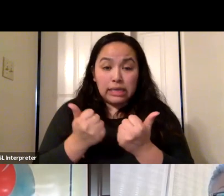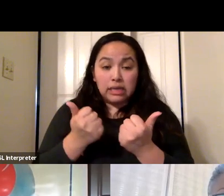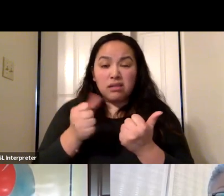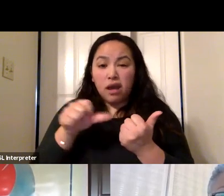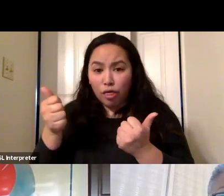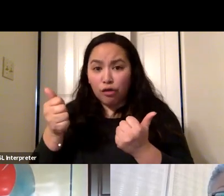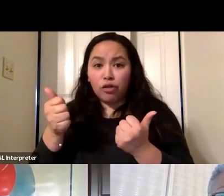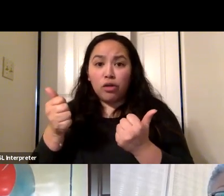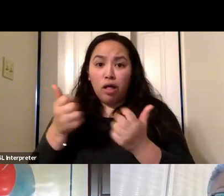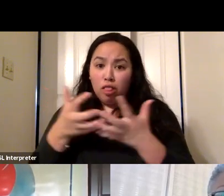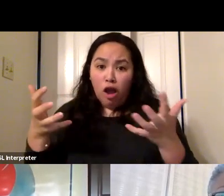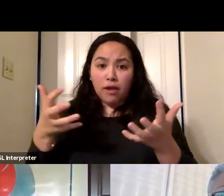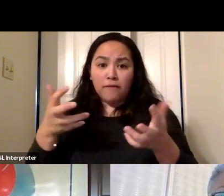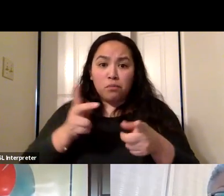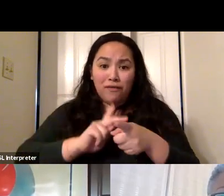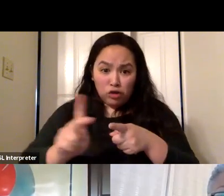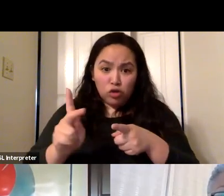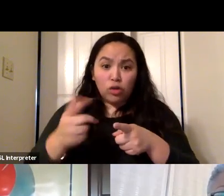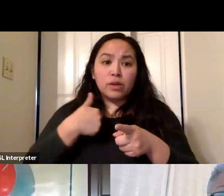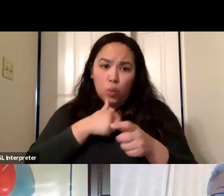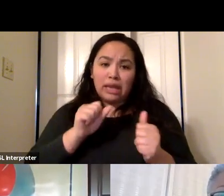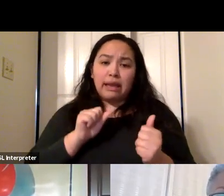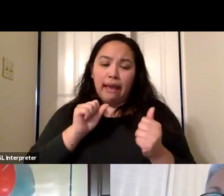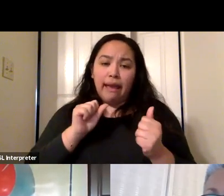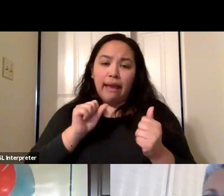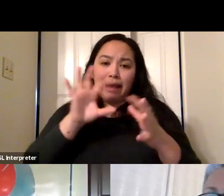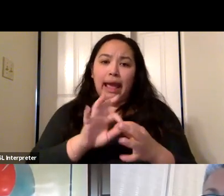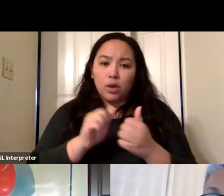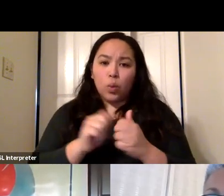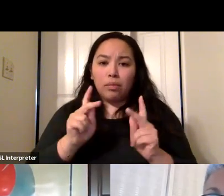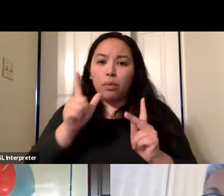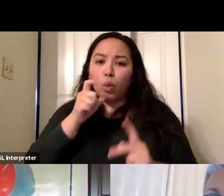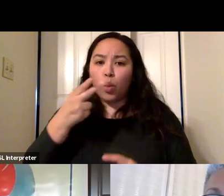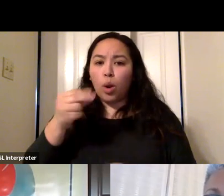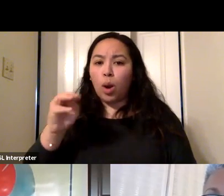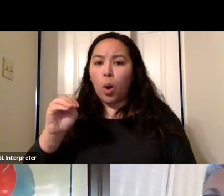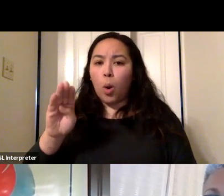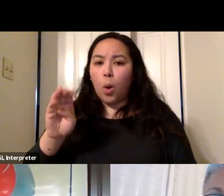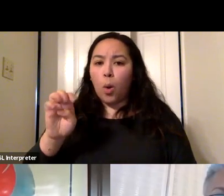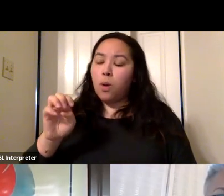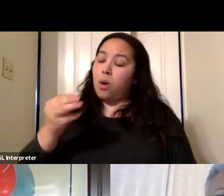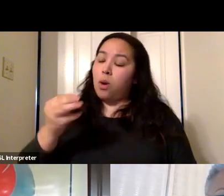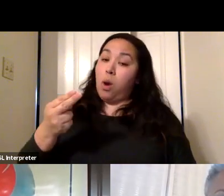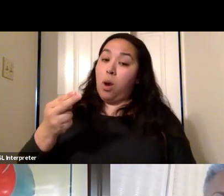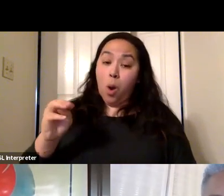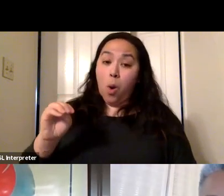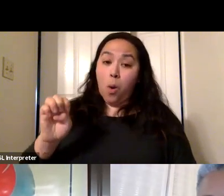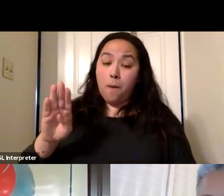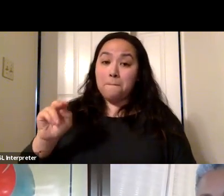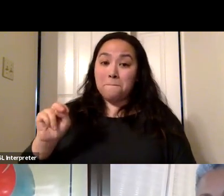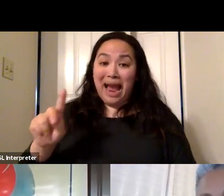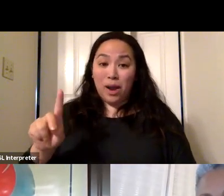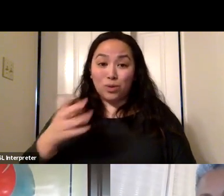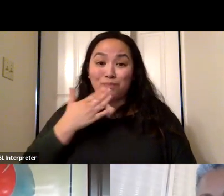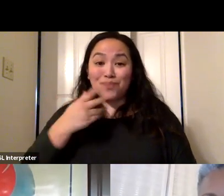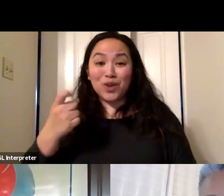providers were able to reach those homebound folks. So thanks for that. Great question. Thank you so much. Keep them